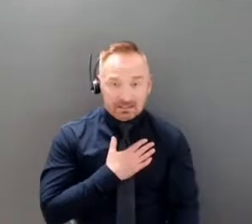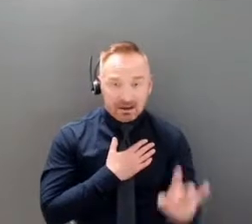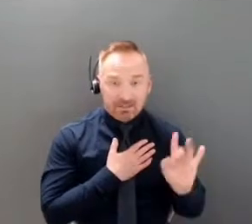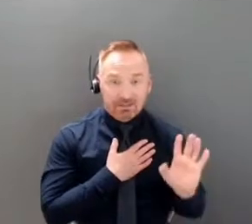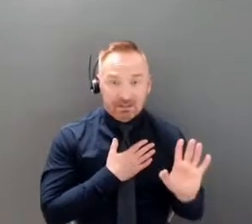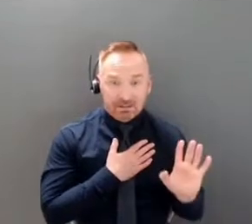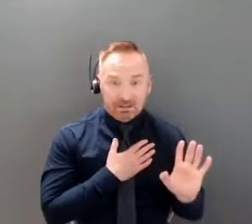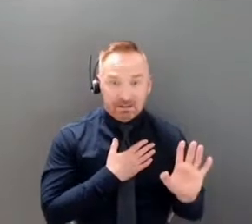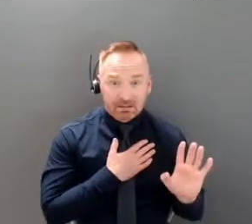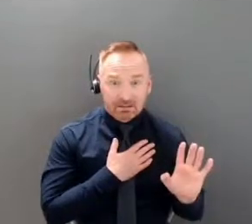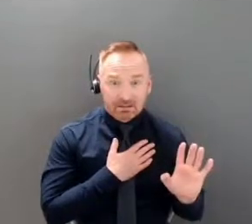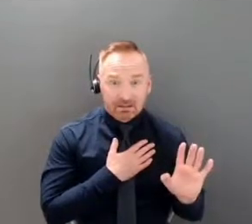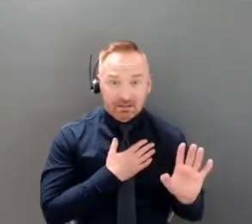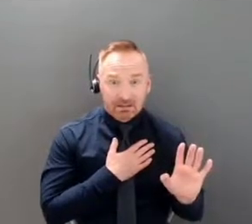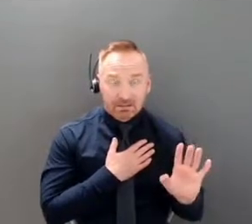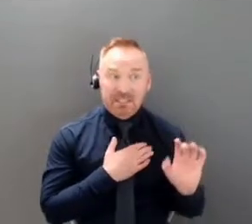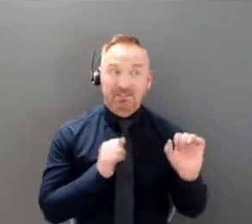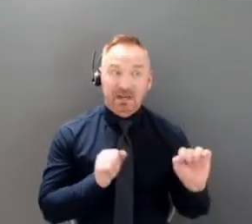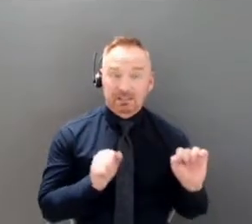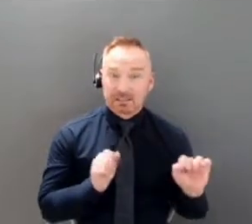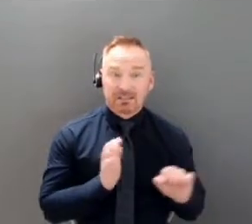about 10 times that amount by now.